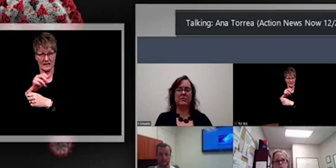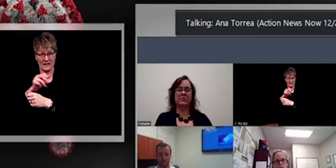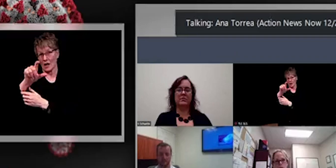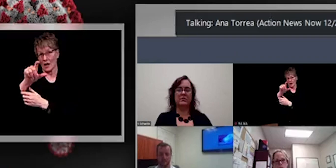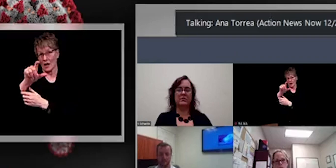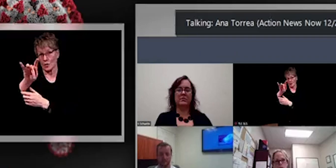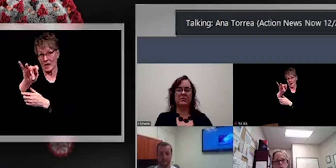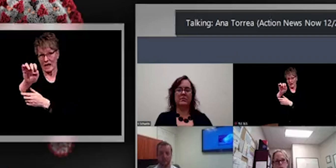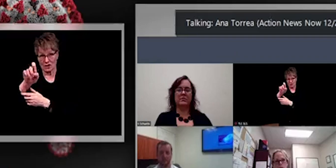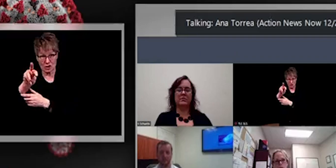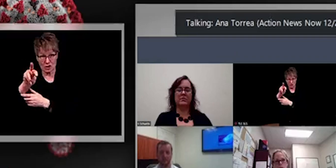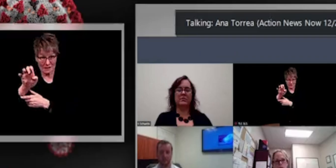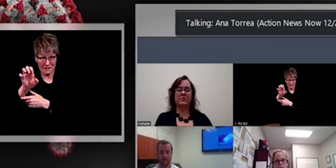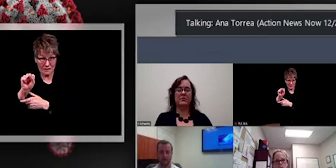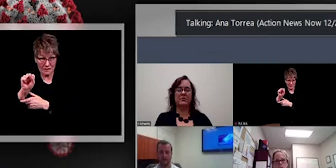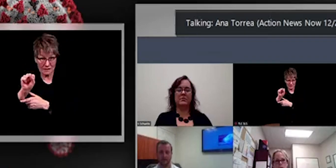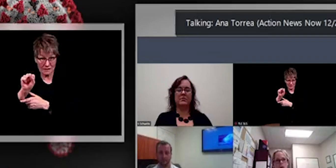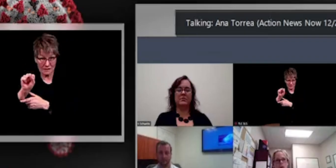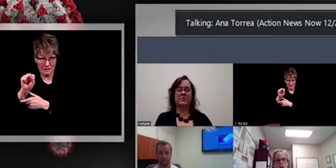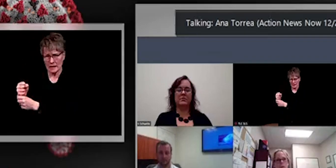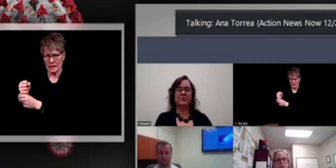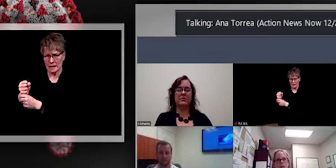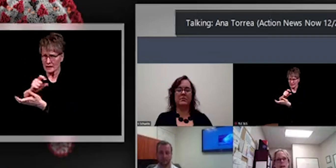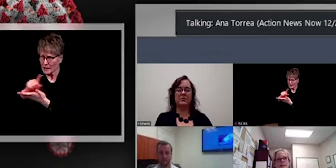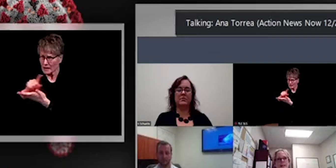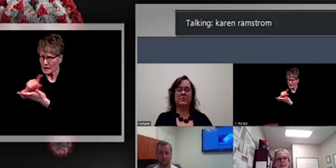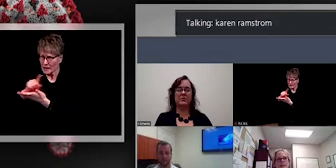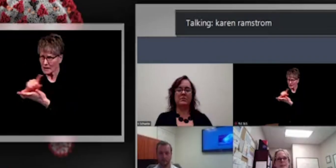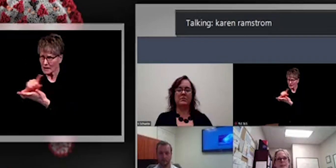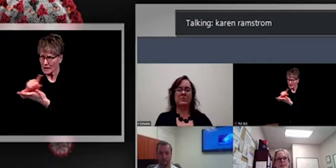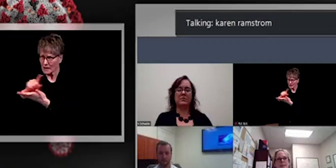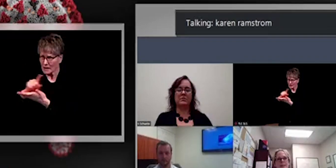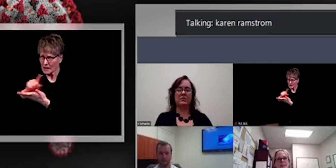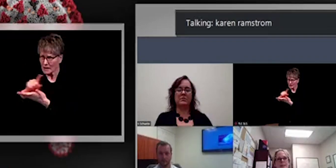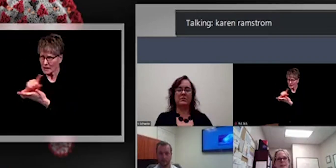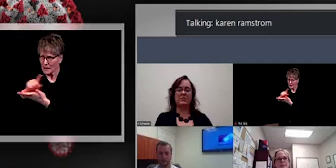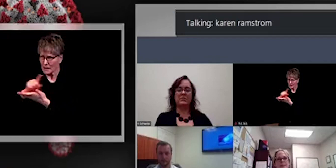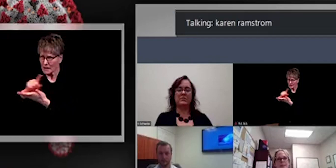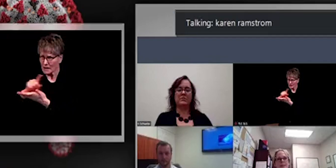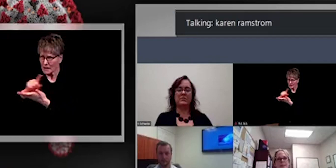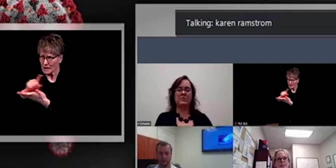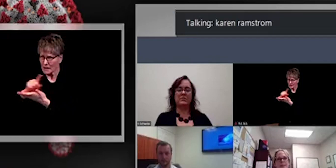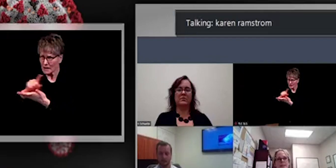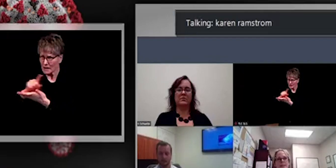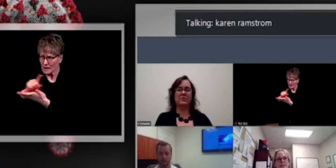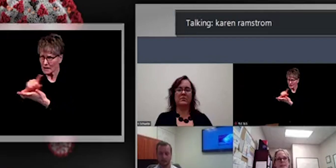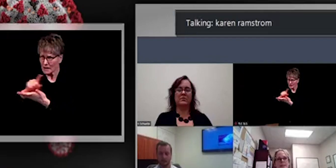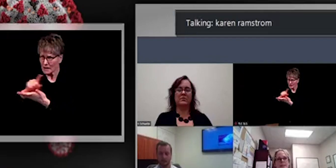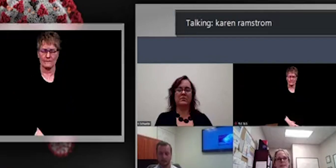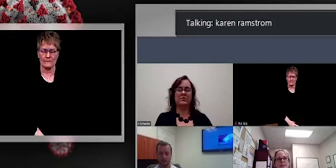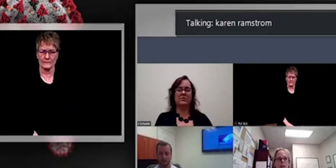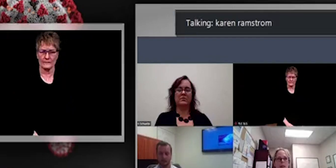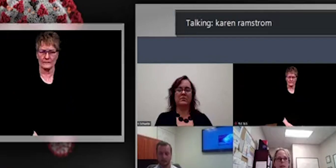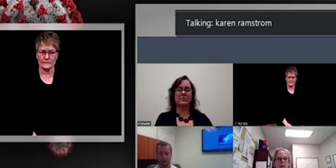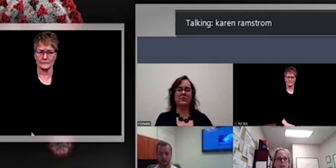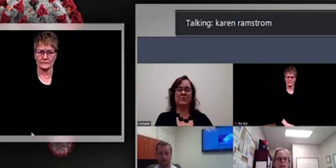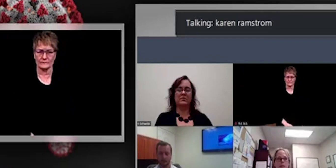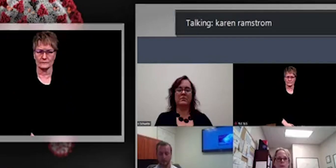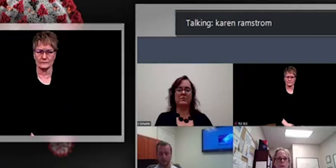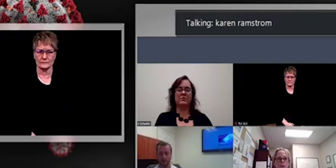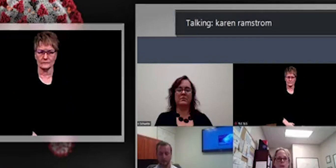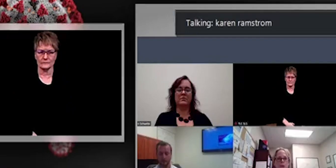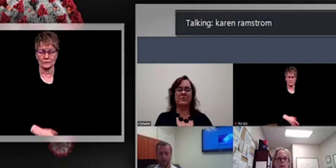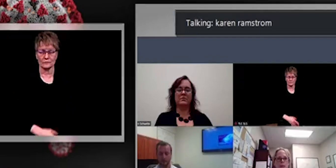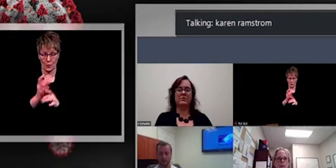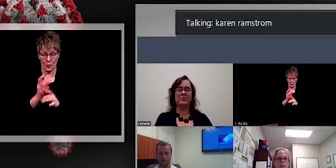more doses of Pfizer, correct? Right. That's an estimate. Um, this, as I said, the state is waiting to